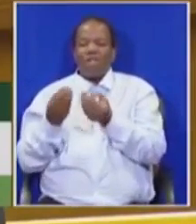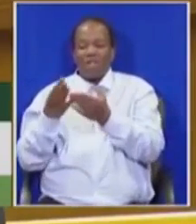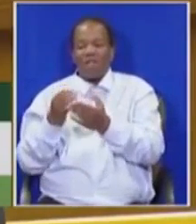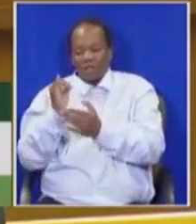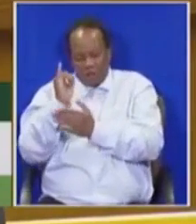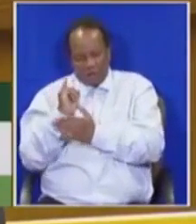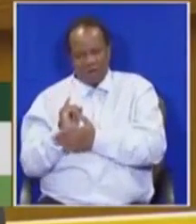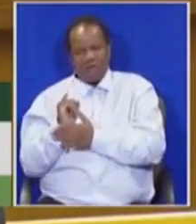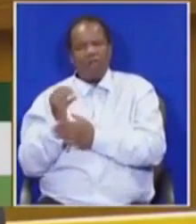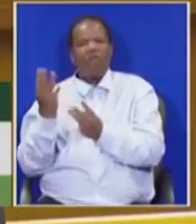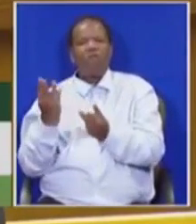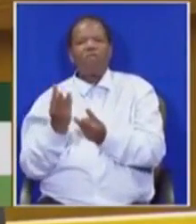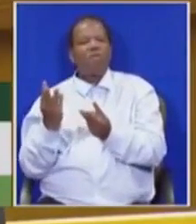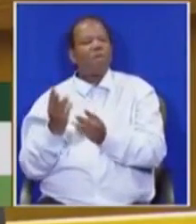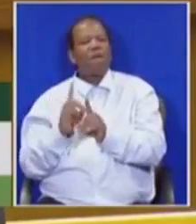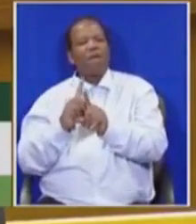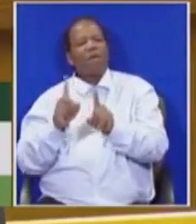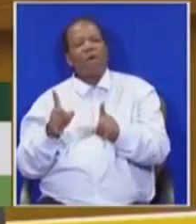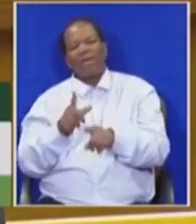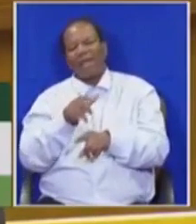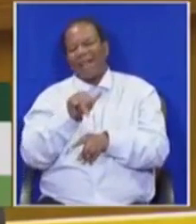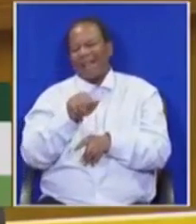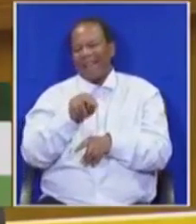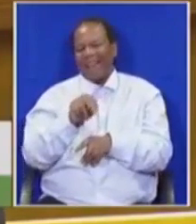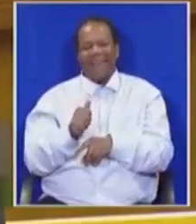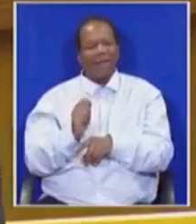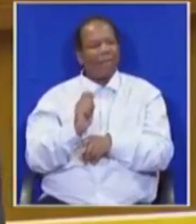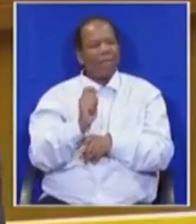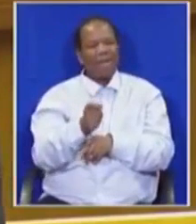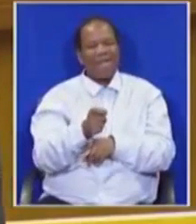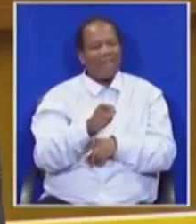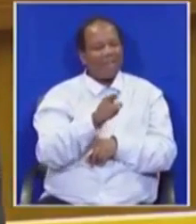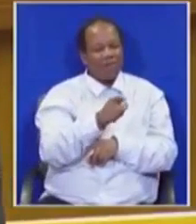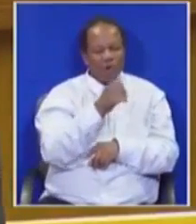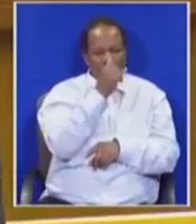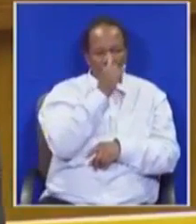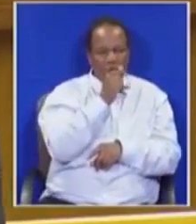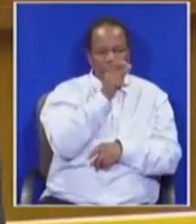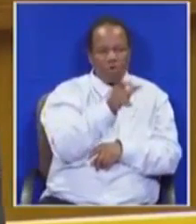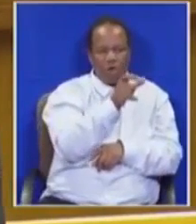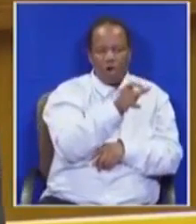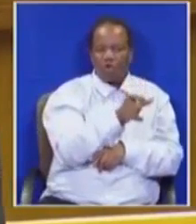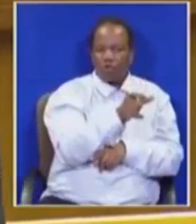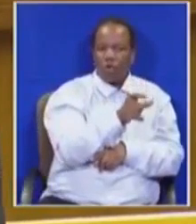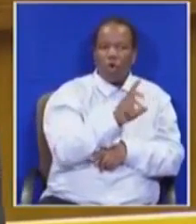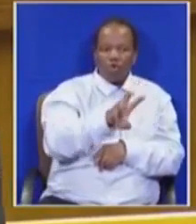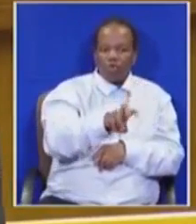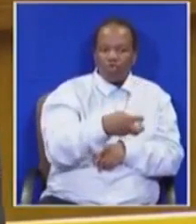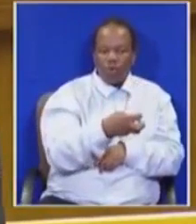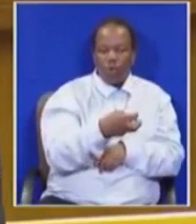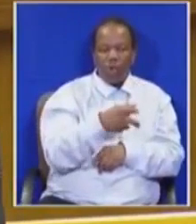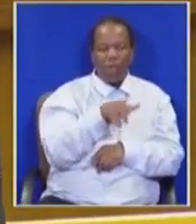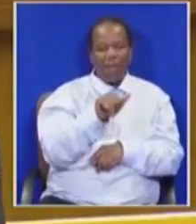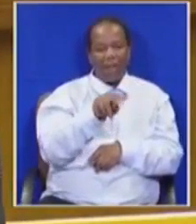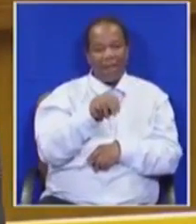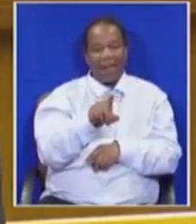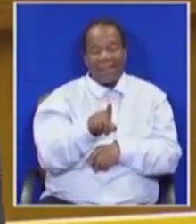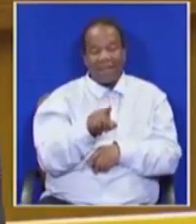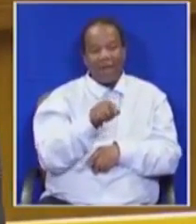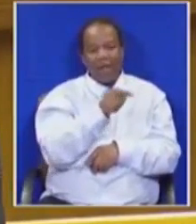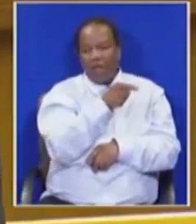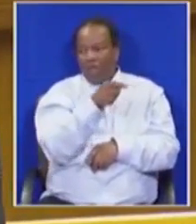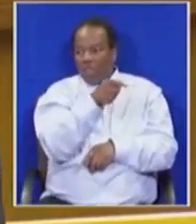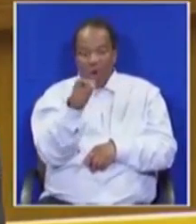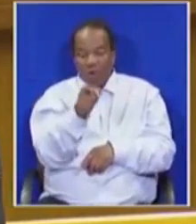compensating the criminals who stole our land. Those who continue to protect these crimes